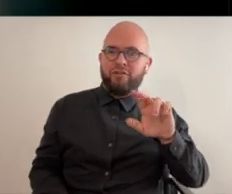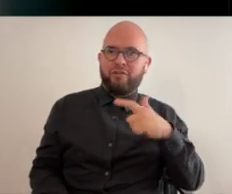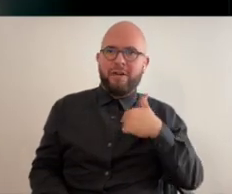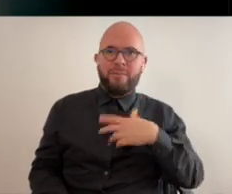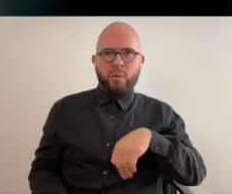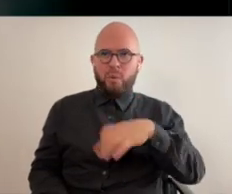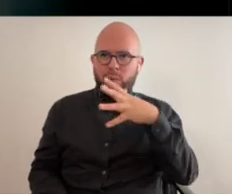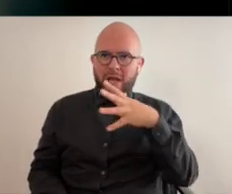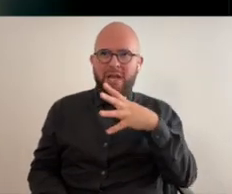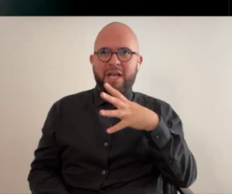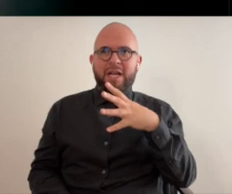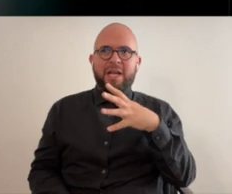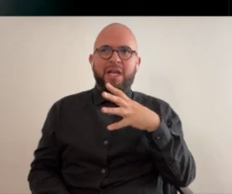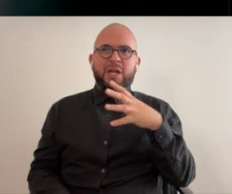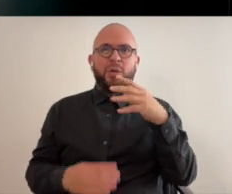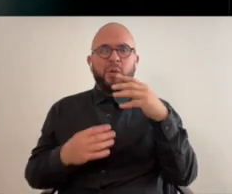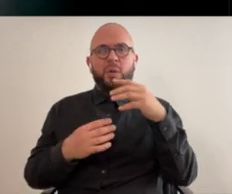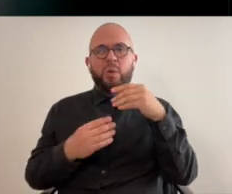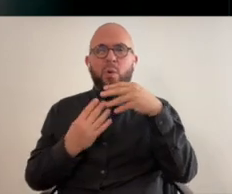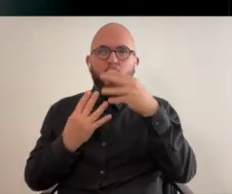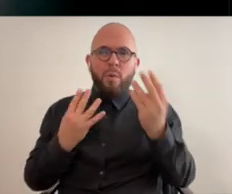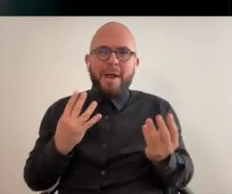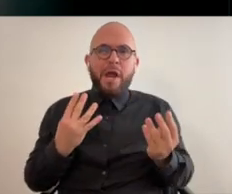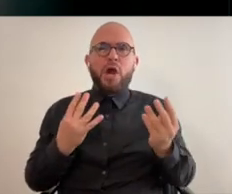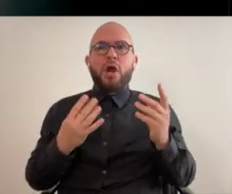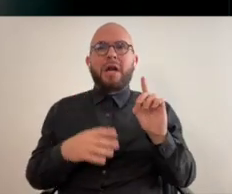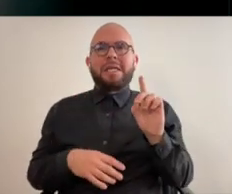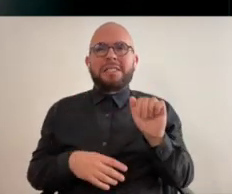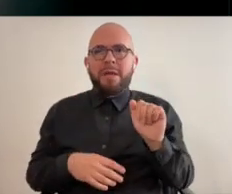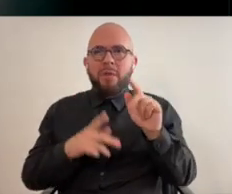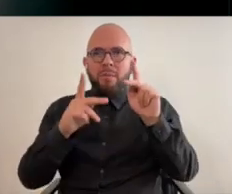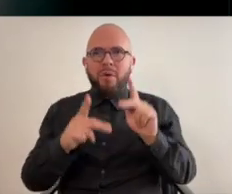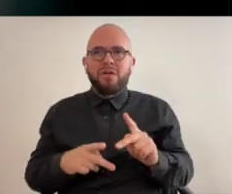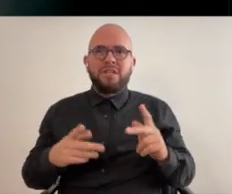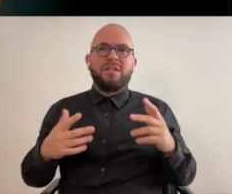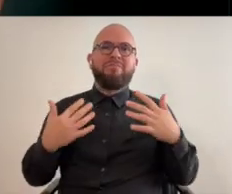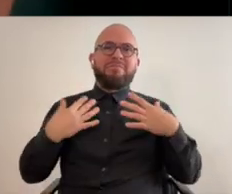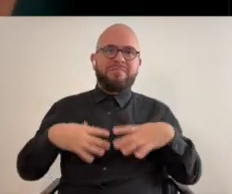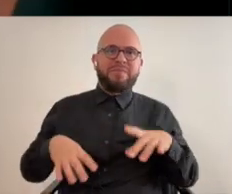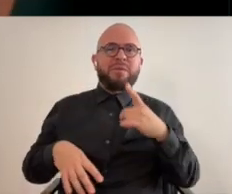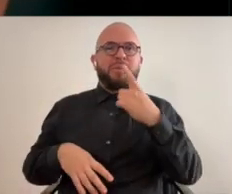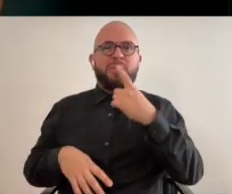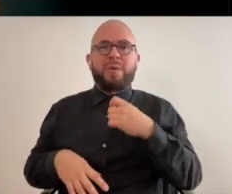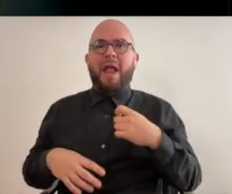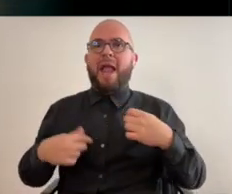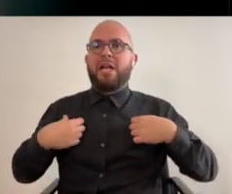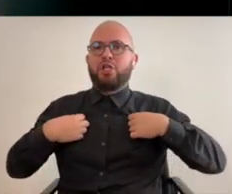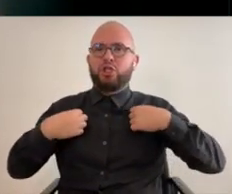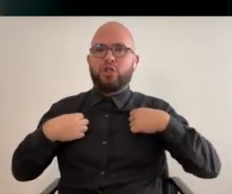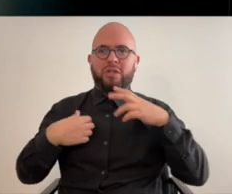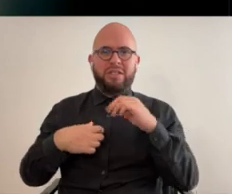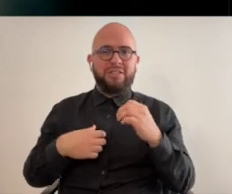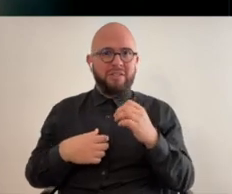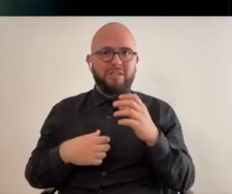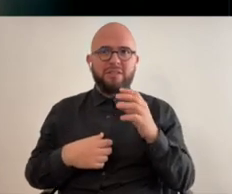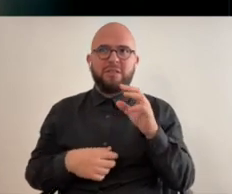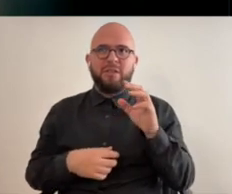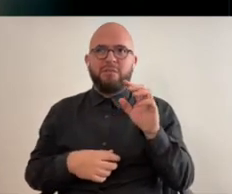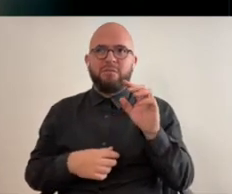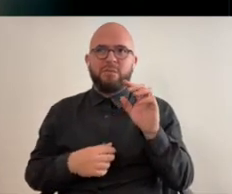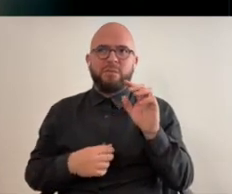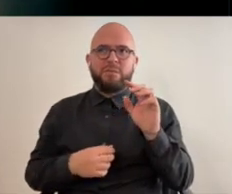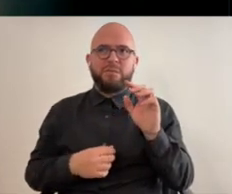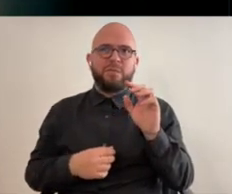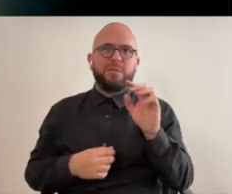am rachel unger i am a uh white queer disabled person who's wearing a